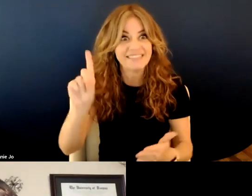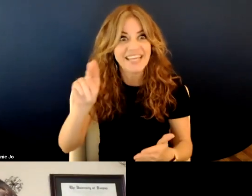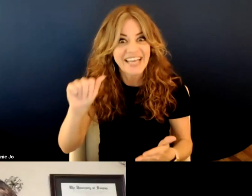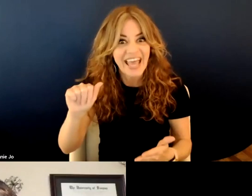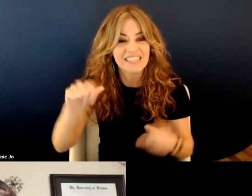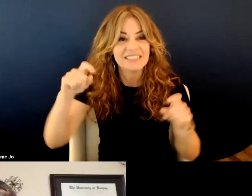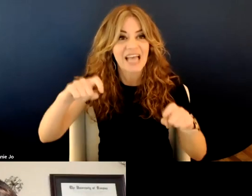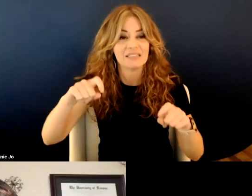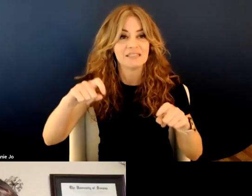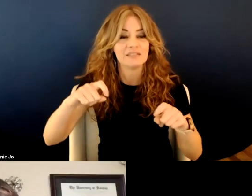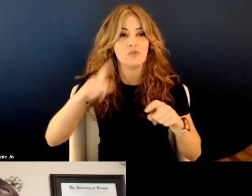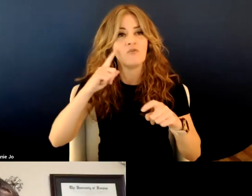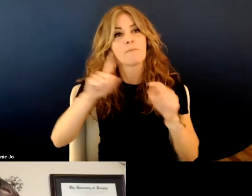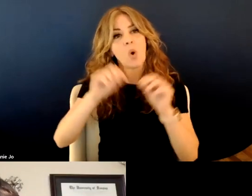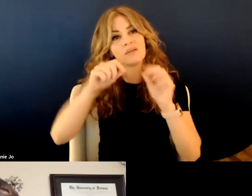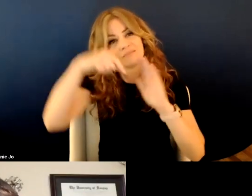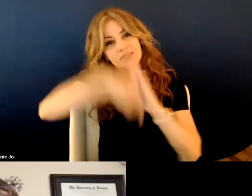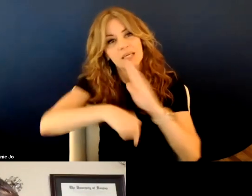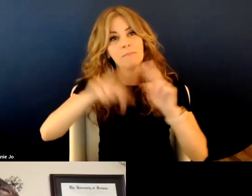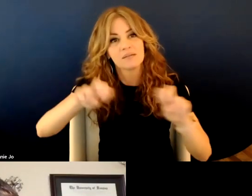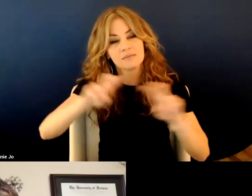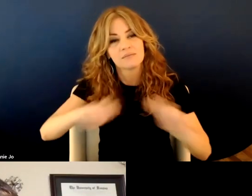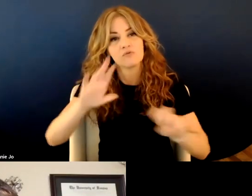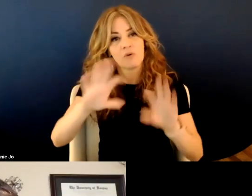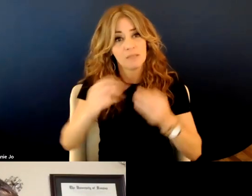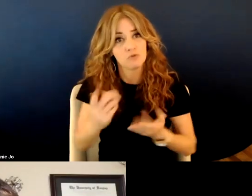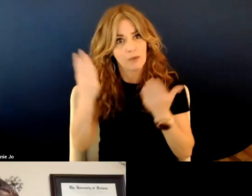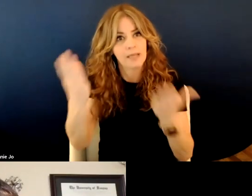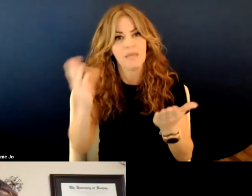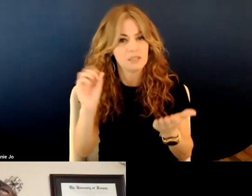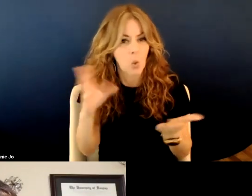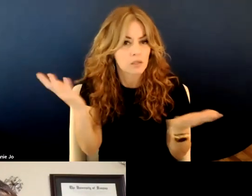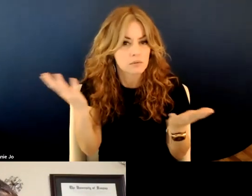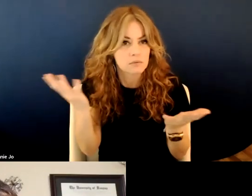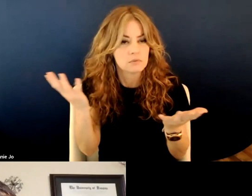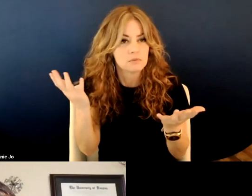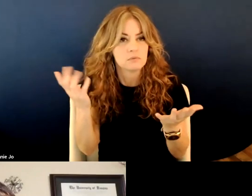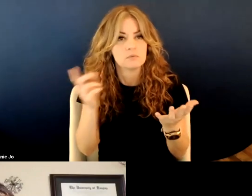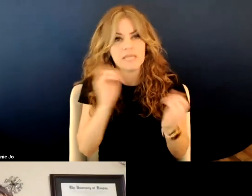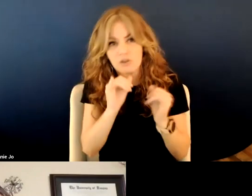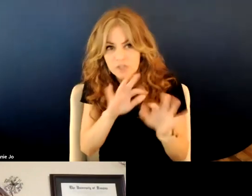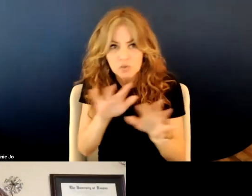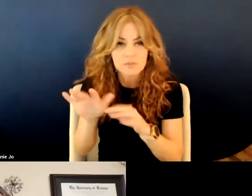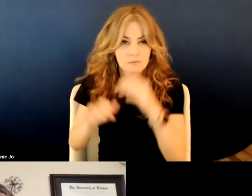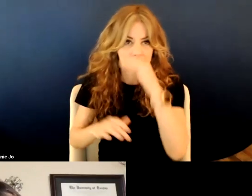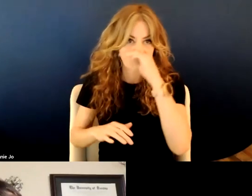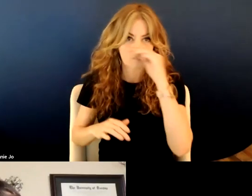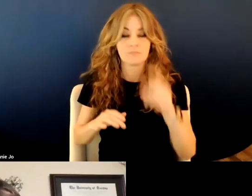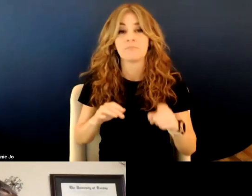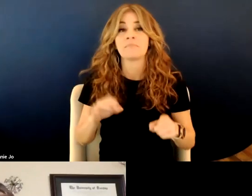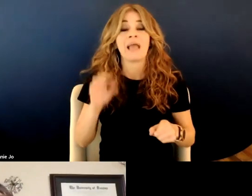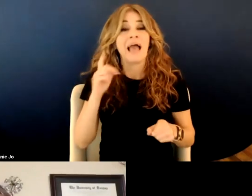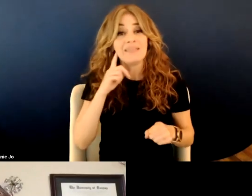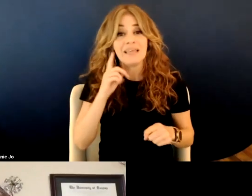to go deeper into family history? Is there something you recommend or maybe just interviews and such? I think that if you're unable